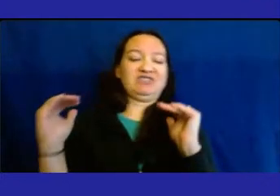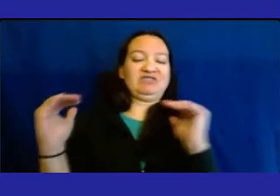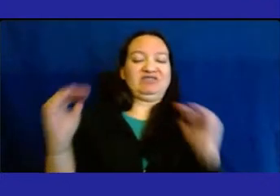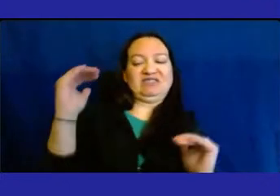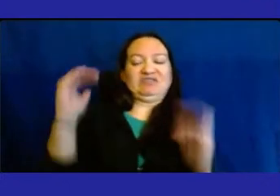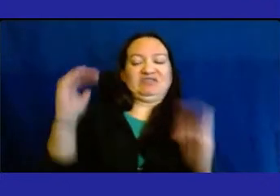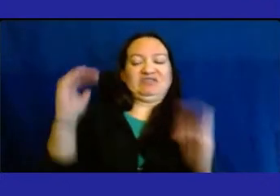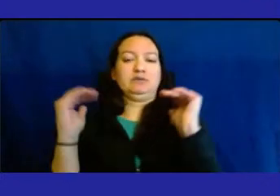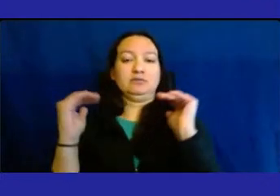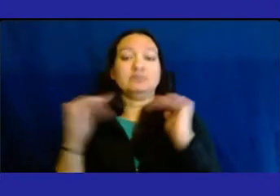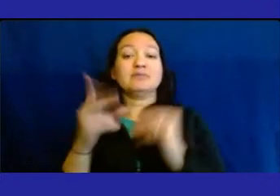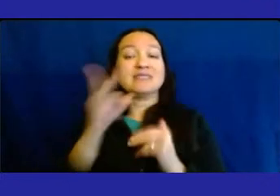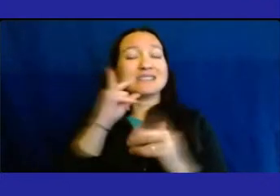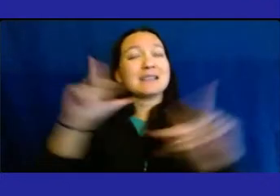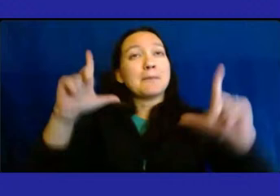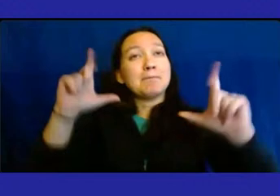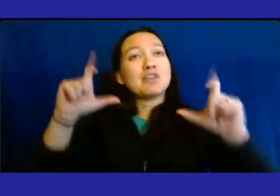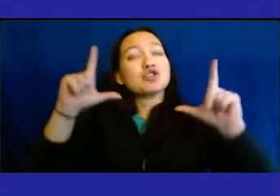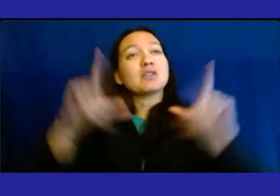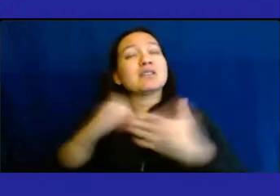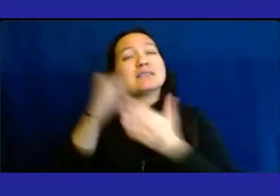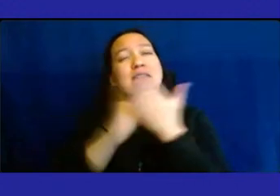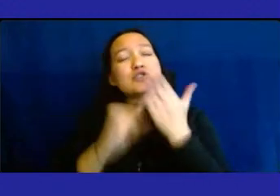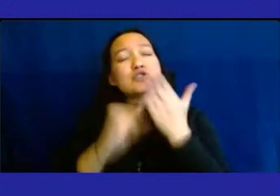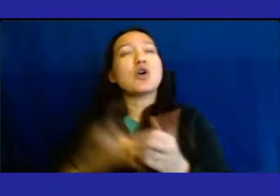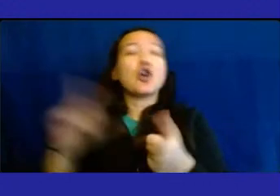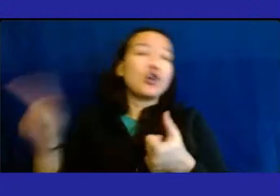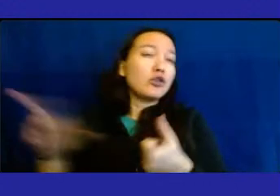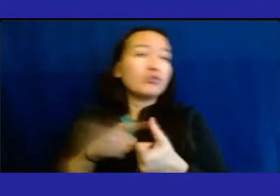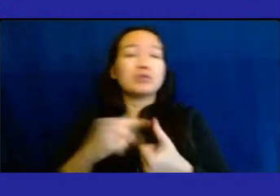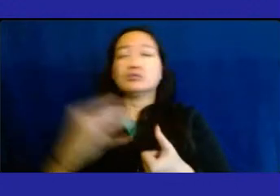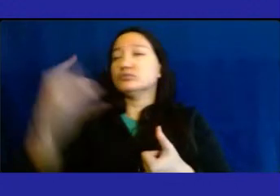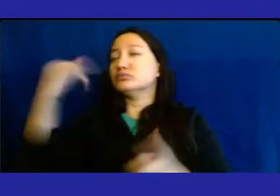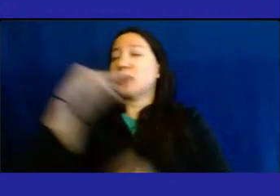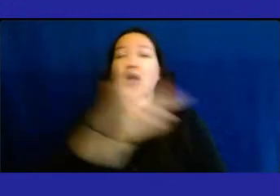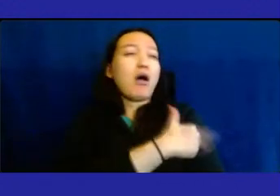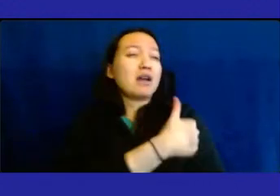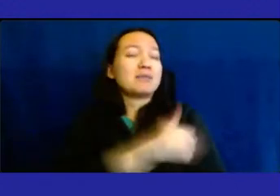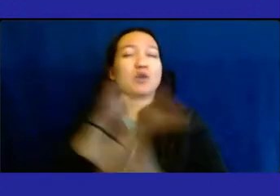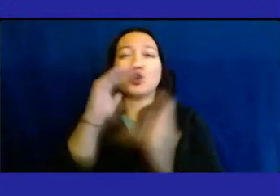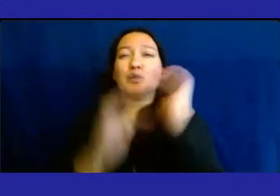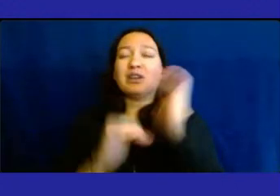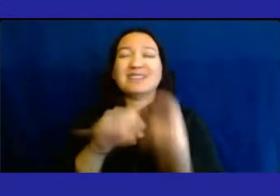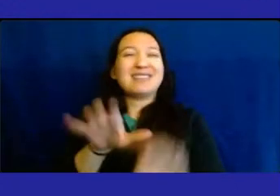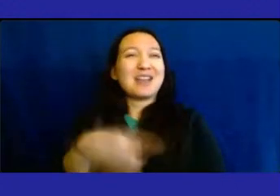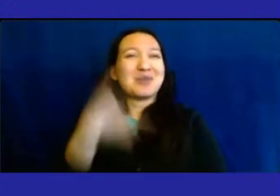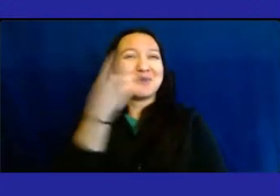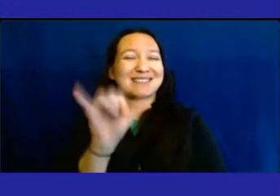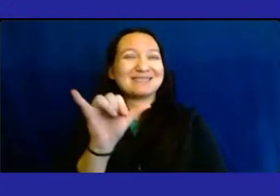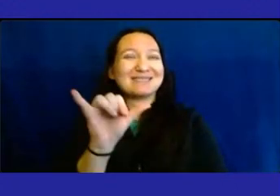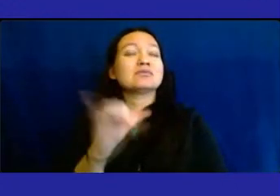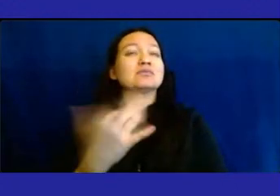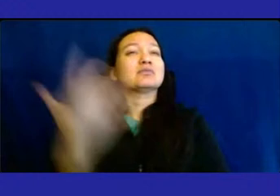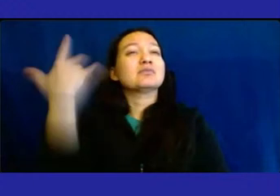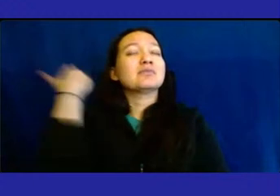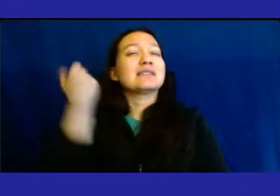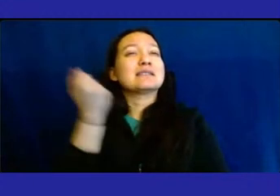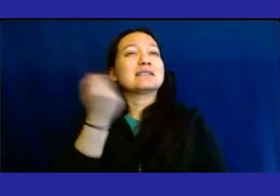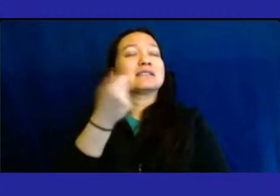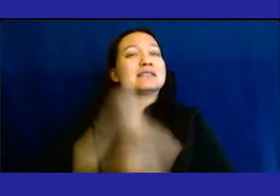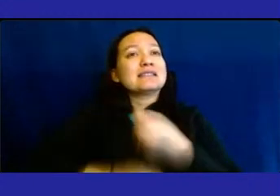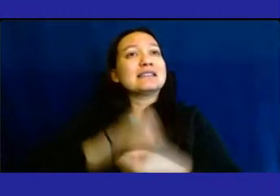attached slide is a photograph of a sketch of what the original Bellevue Hospital building looked like in 1736.